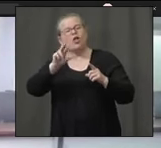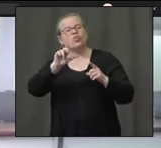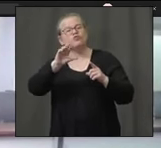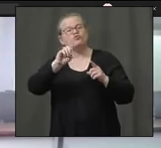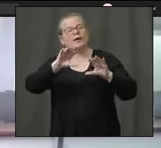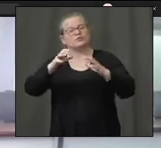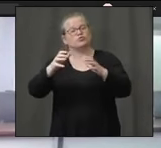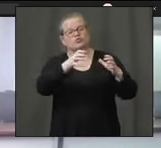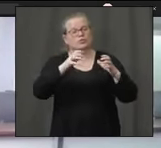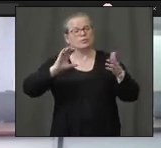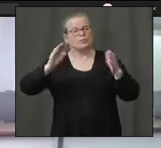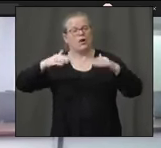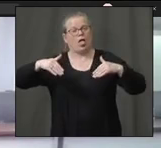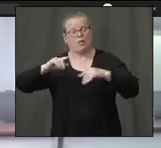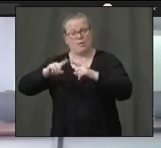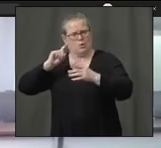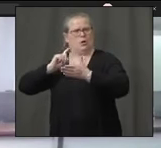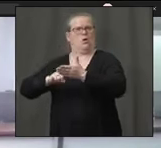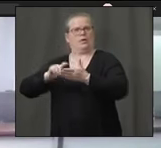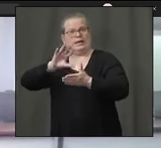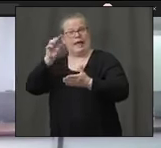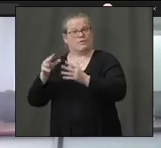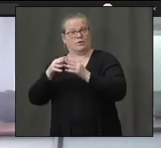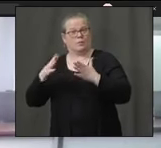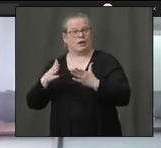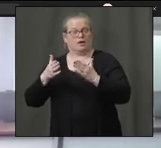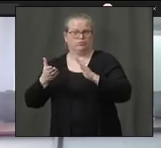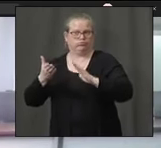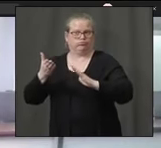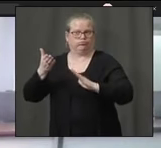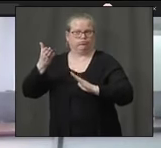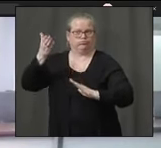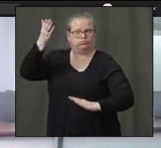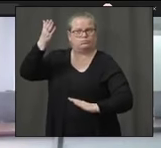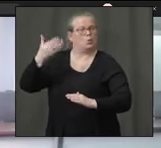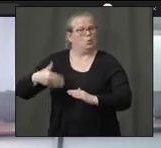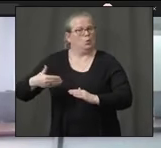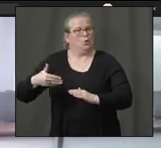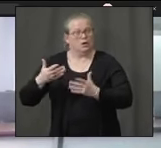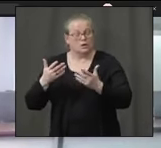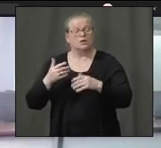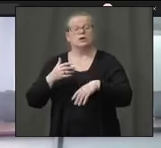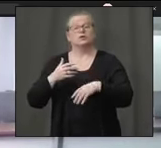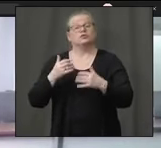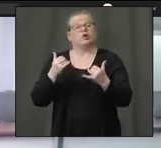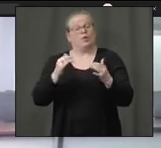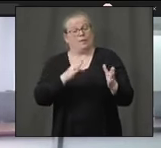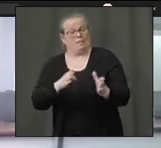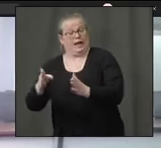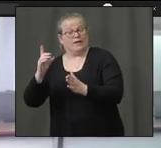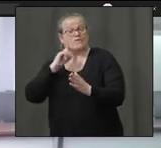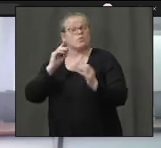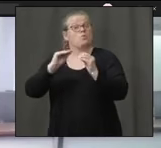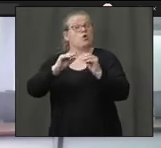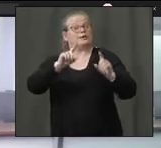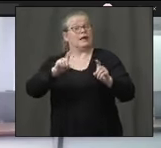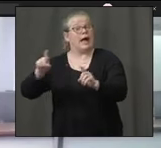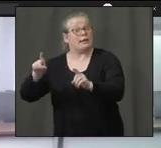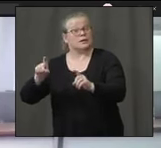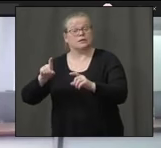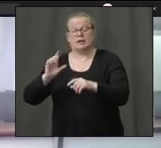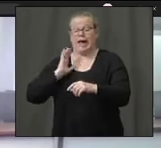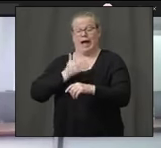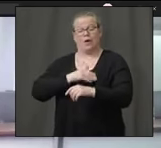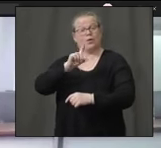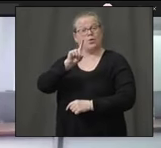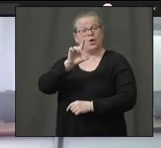are able to comment on that. When it comes to the testing capacity that we're increasing currently, anybody can call our 800